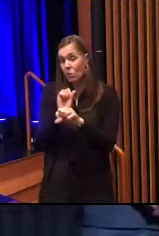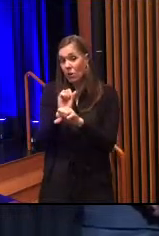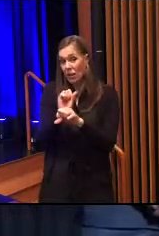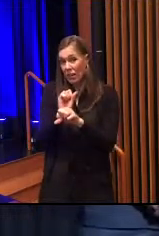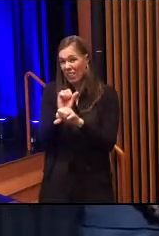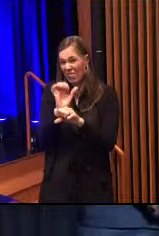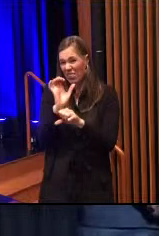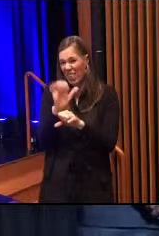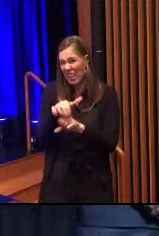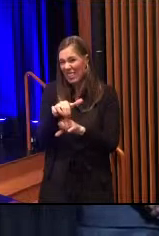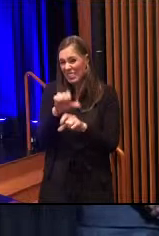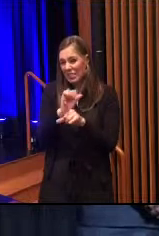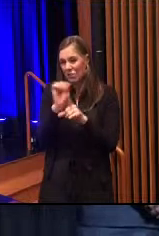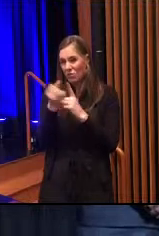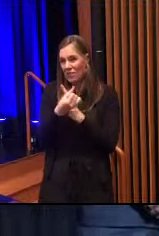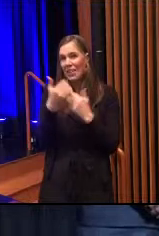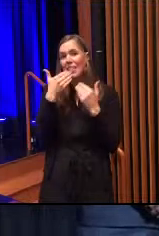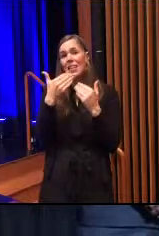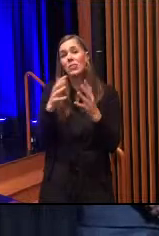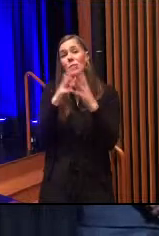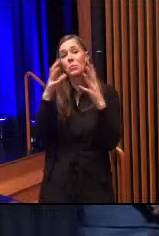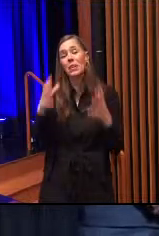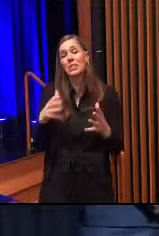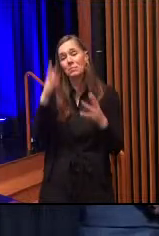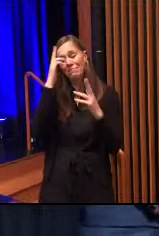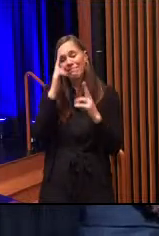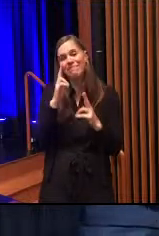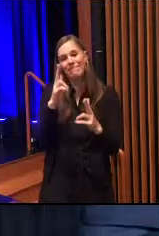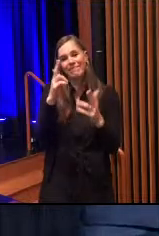situations. Thank you again, and I'm honored.